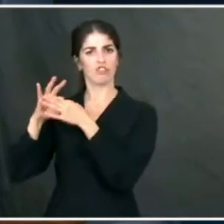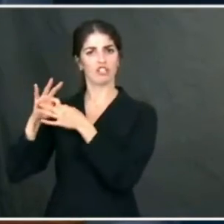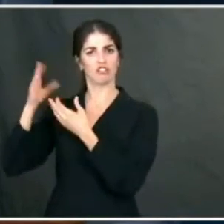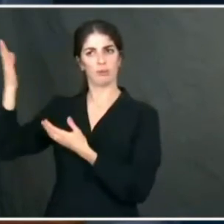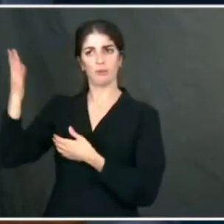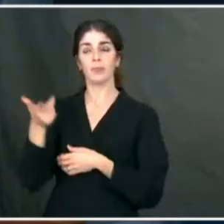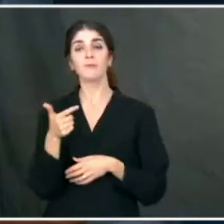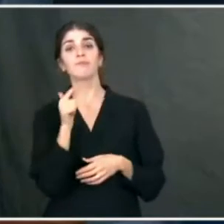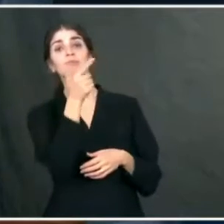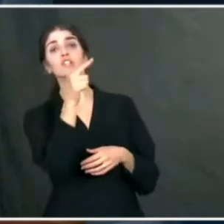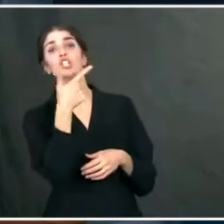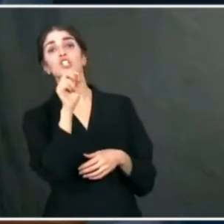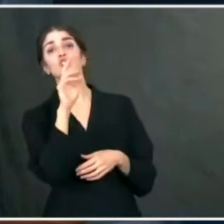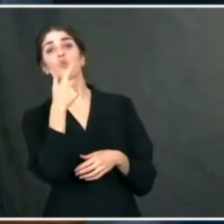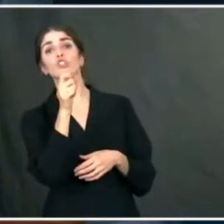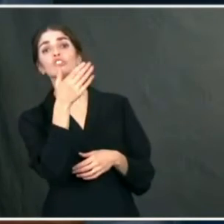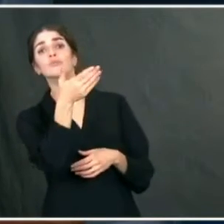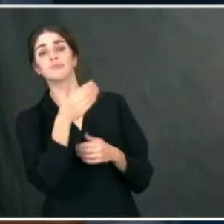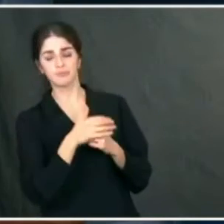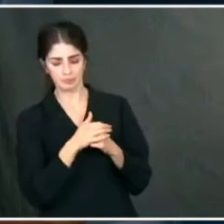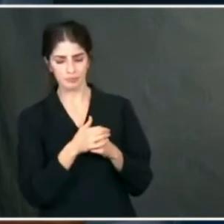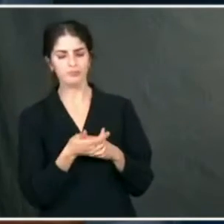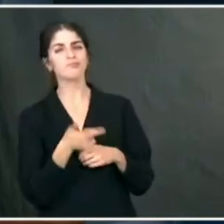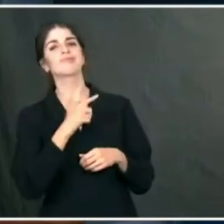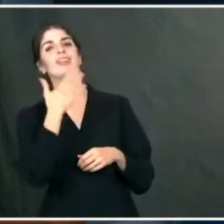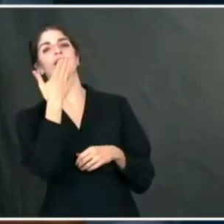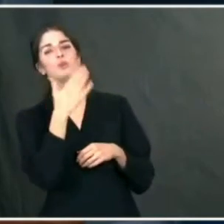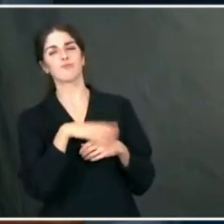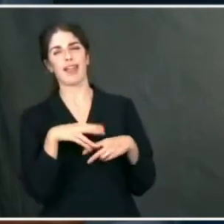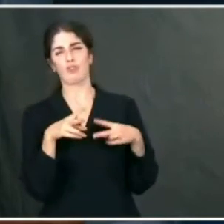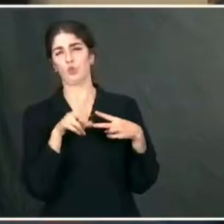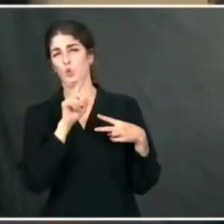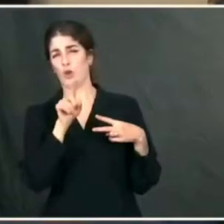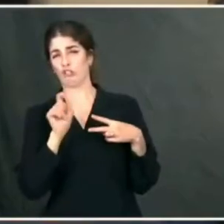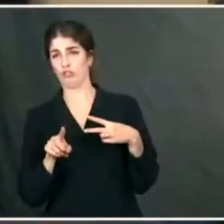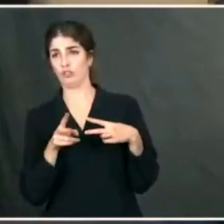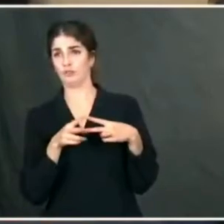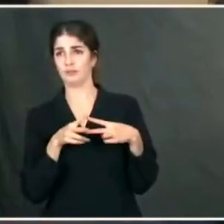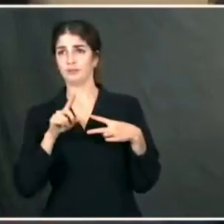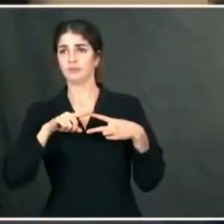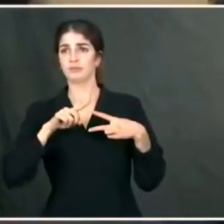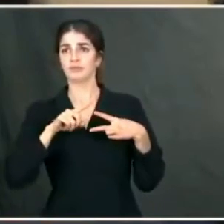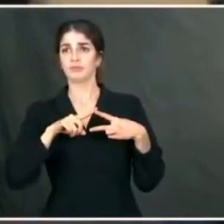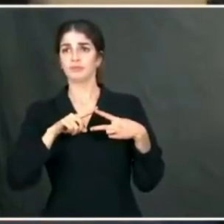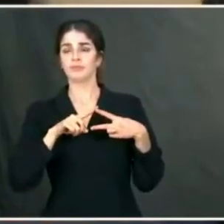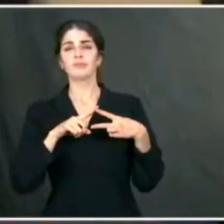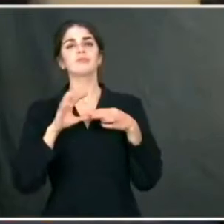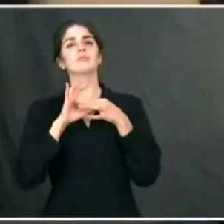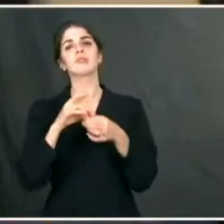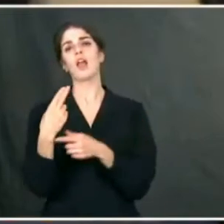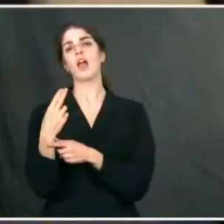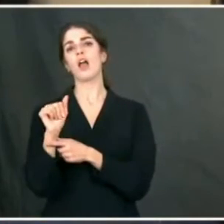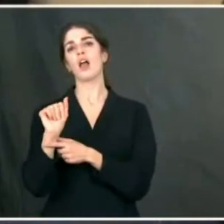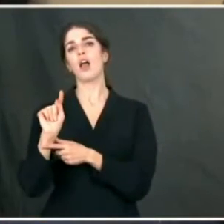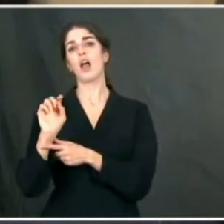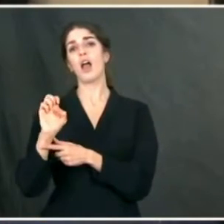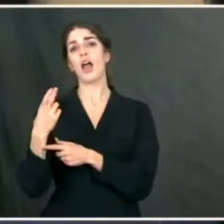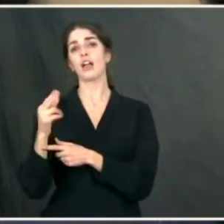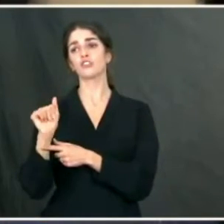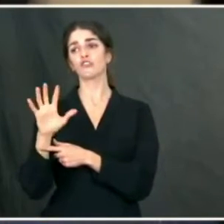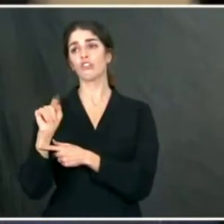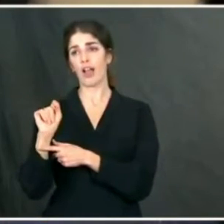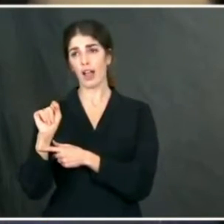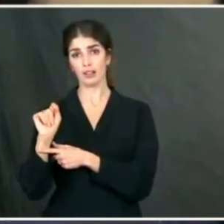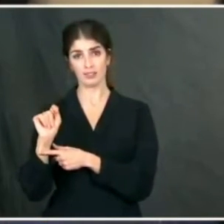Go ahead, George. Yeah, thanks. Two questions if could. One, on the Hatch Act, will this administration